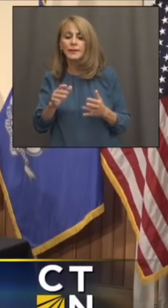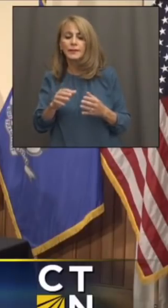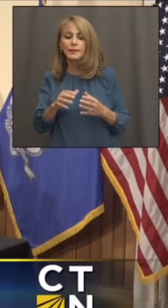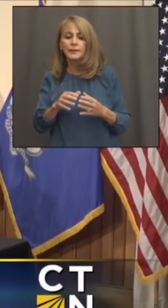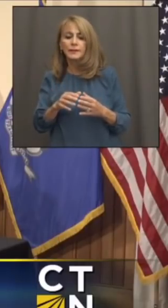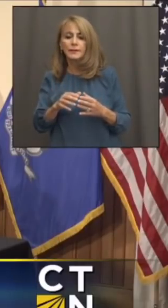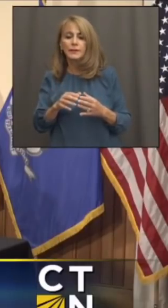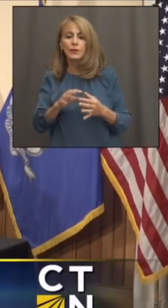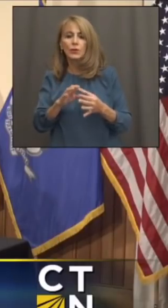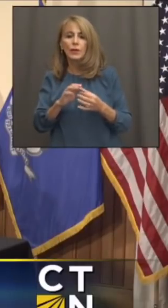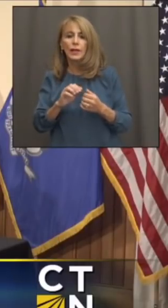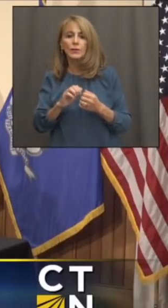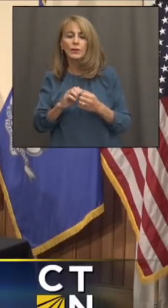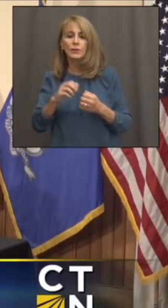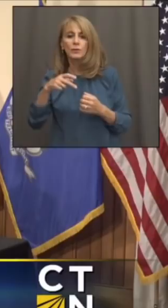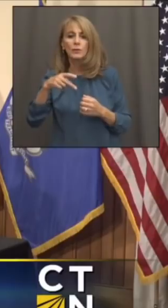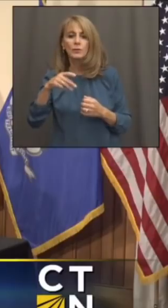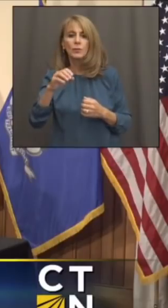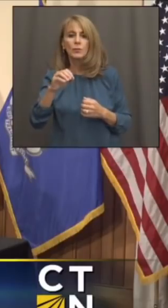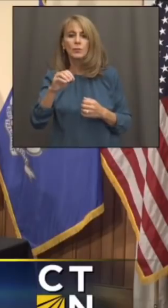and the vaccination goals?